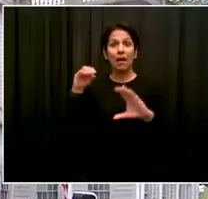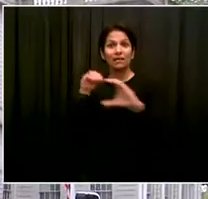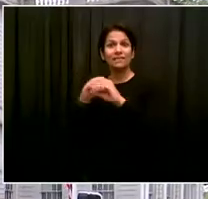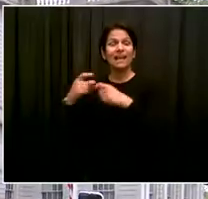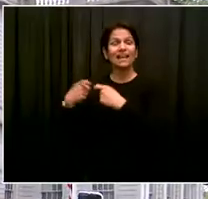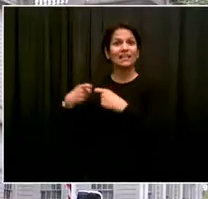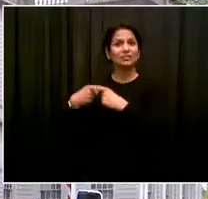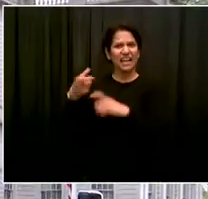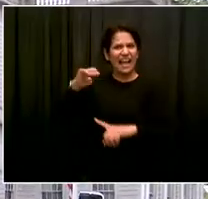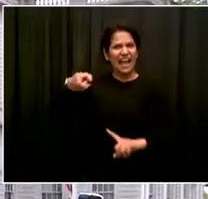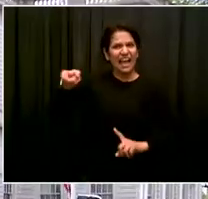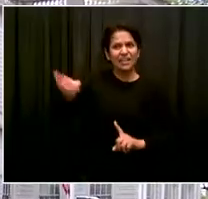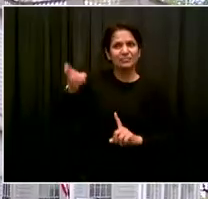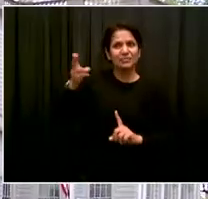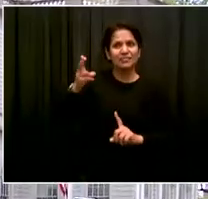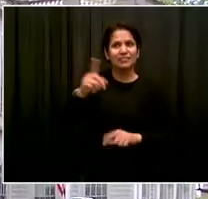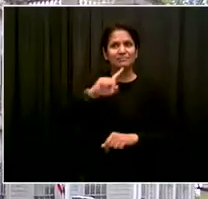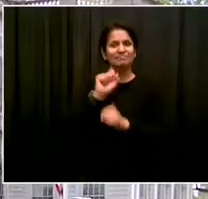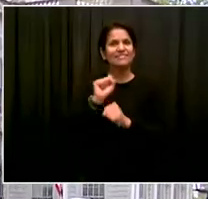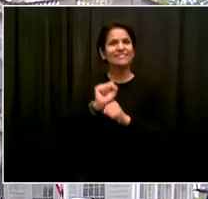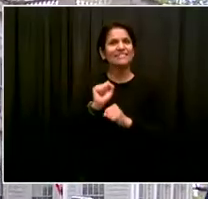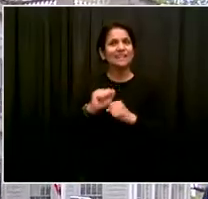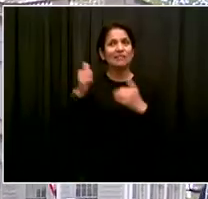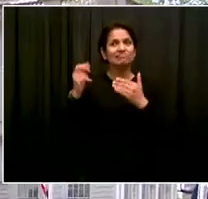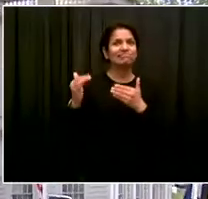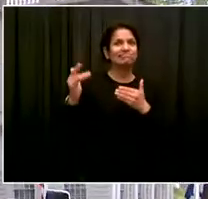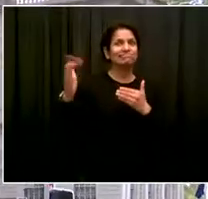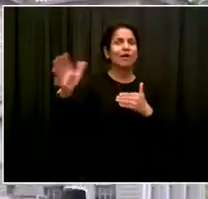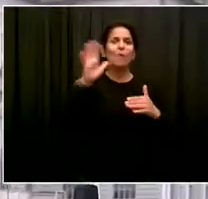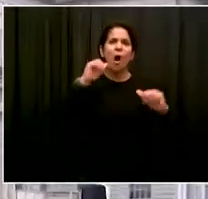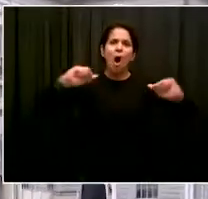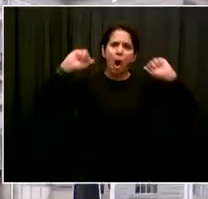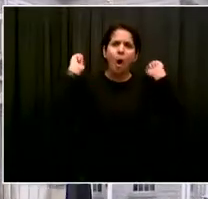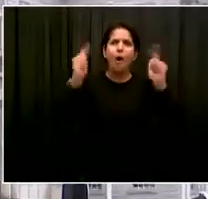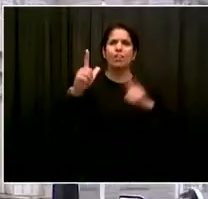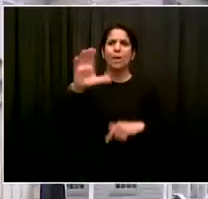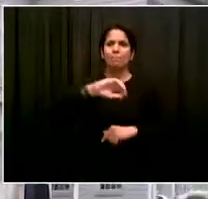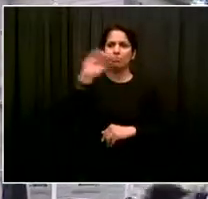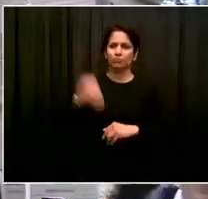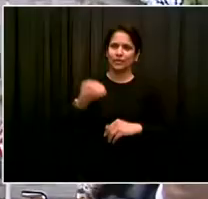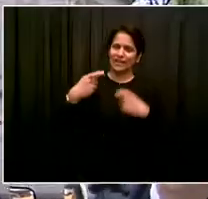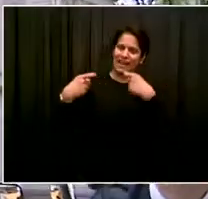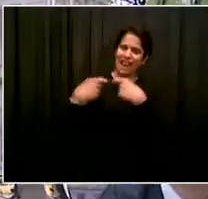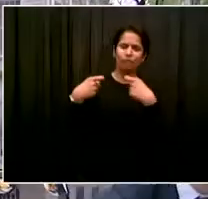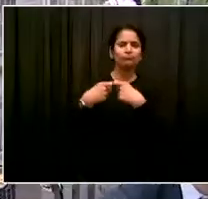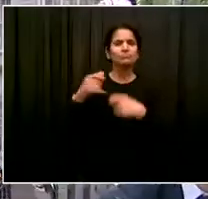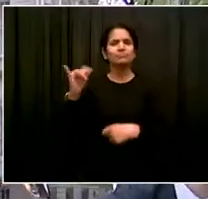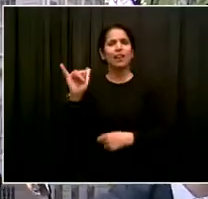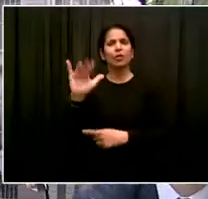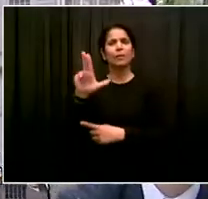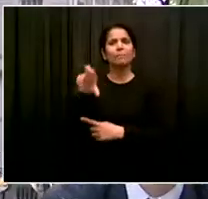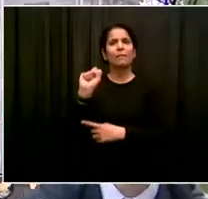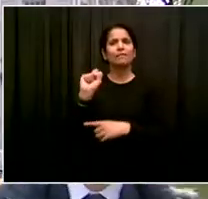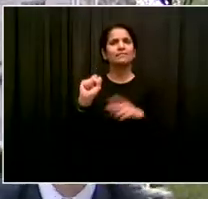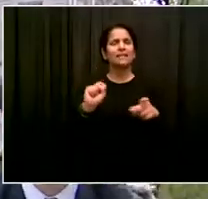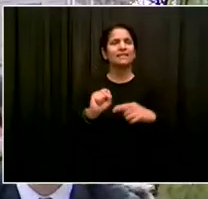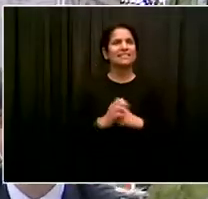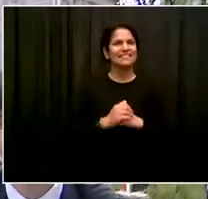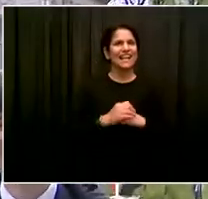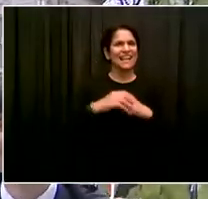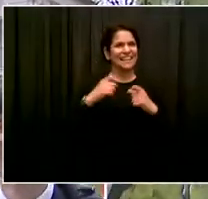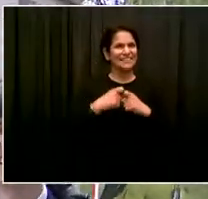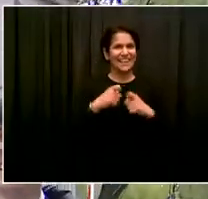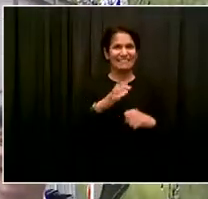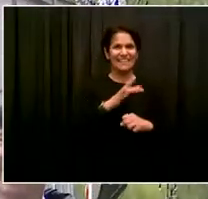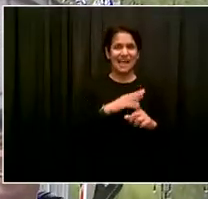percent of our fleet going fully electric and Ben and I know what it means to go electric. What an exciting morning. I want to thank